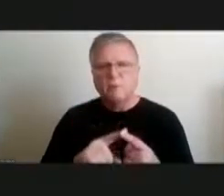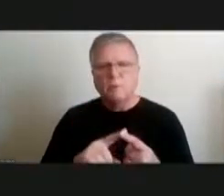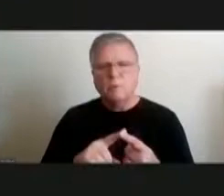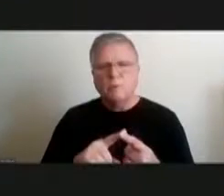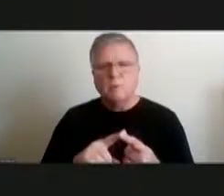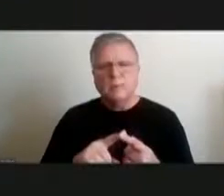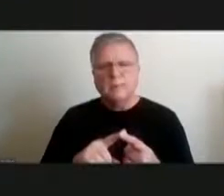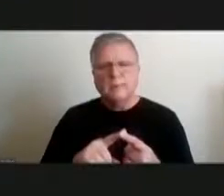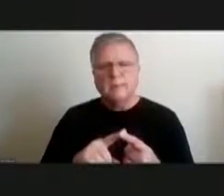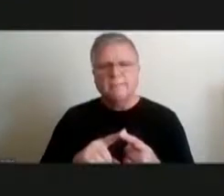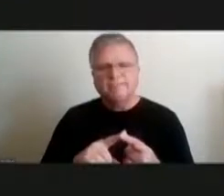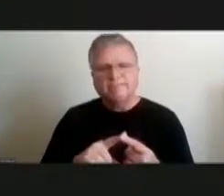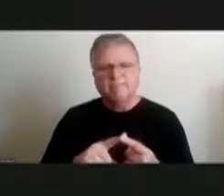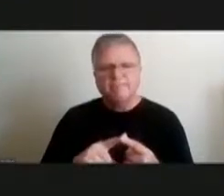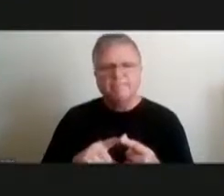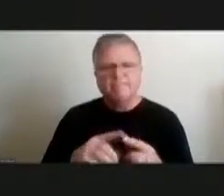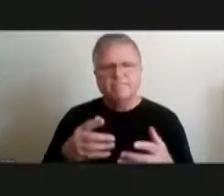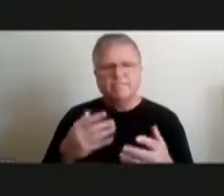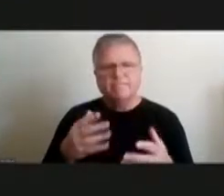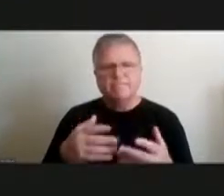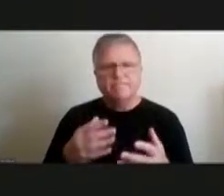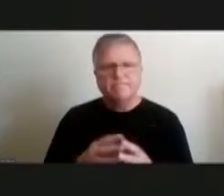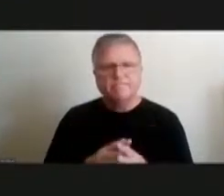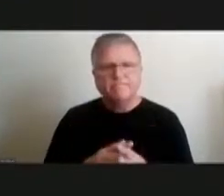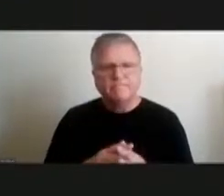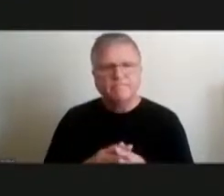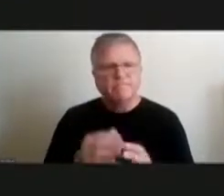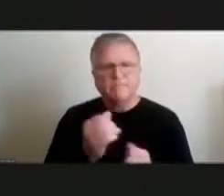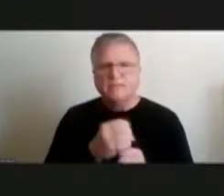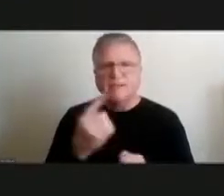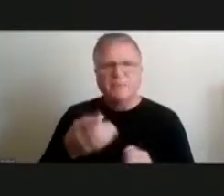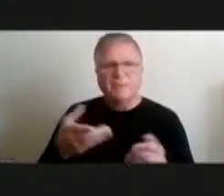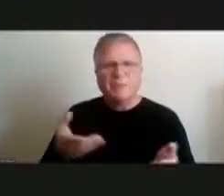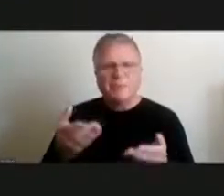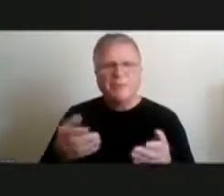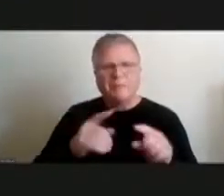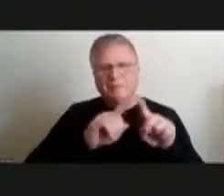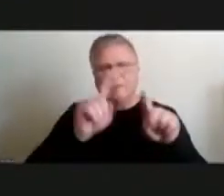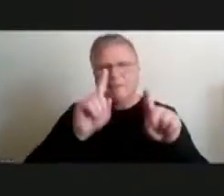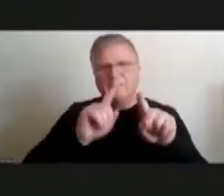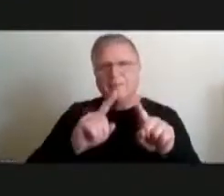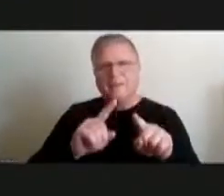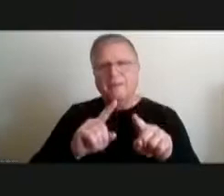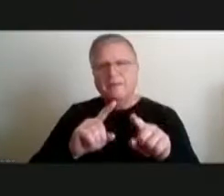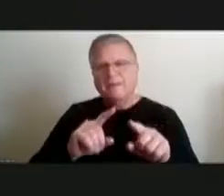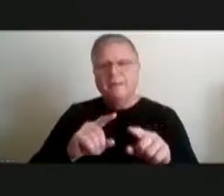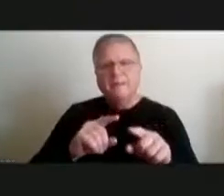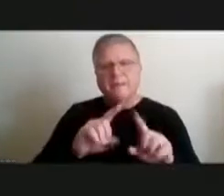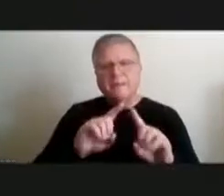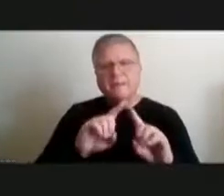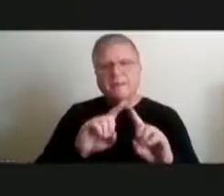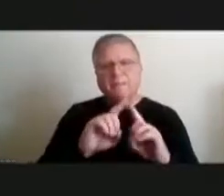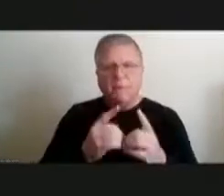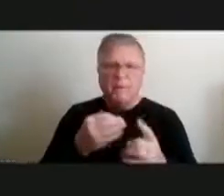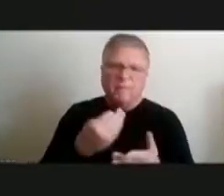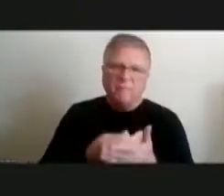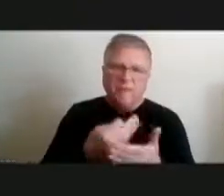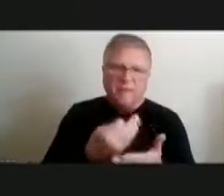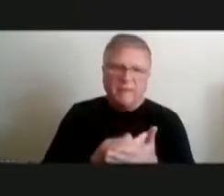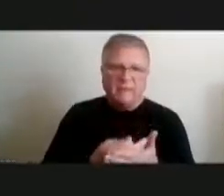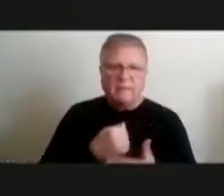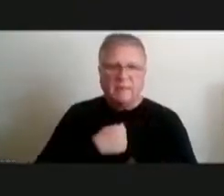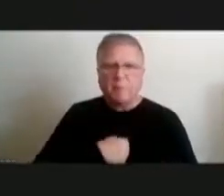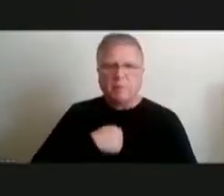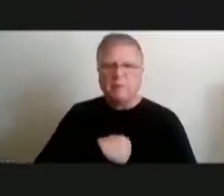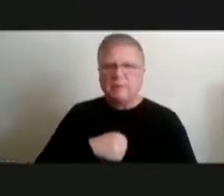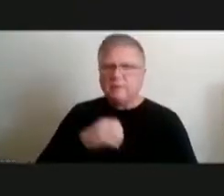um everyone here from the department of finance and i apologize for missing your presentation but